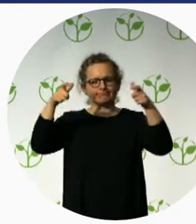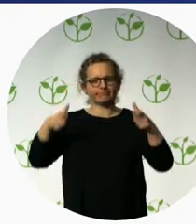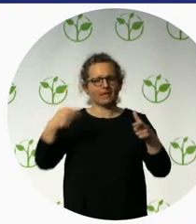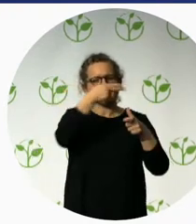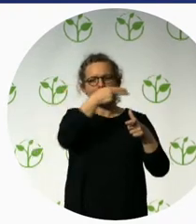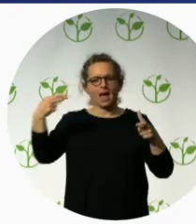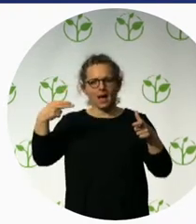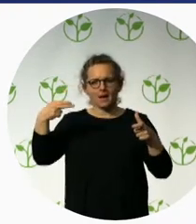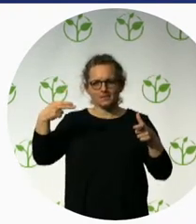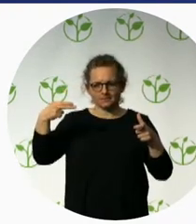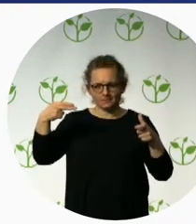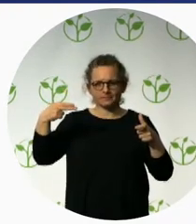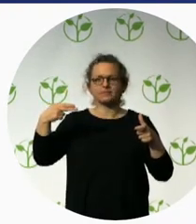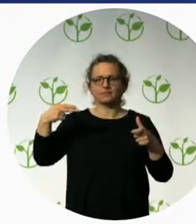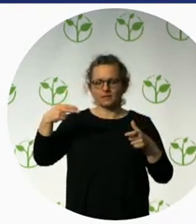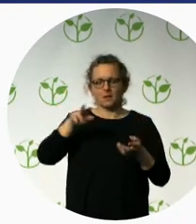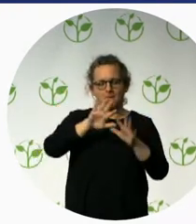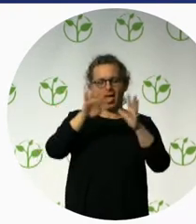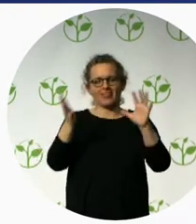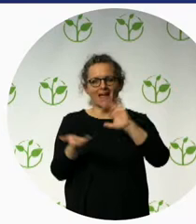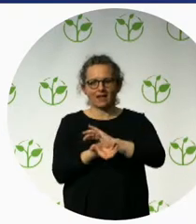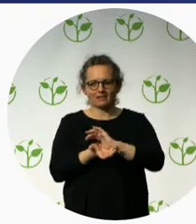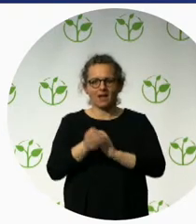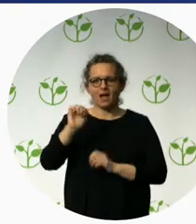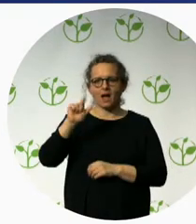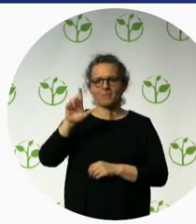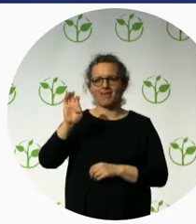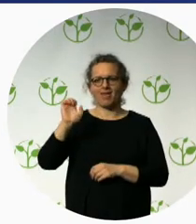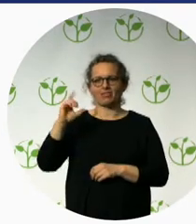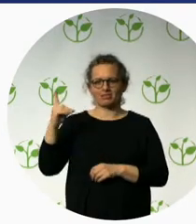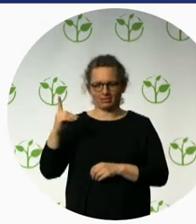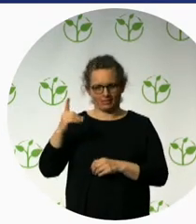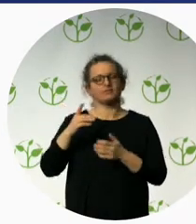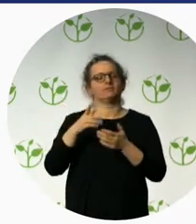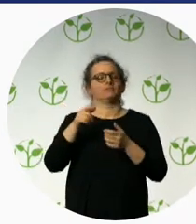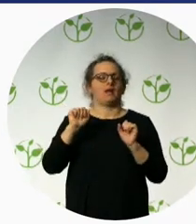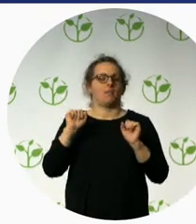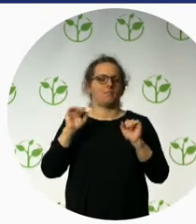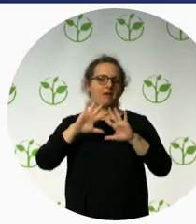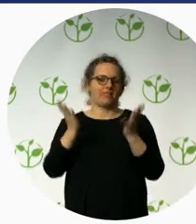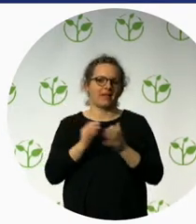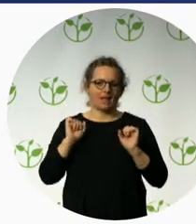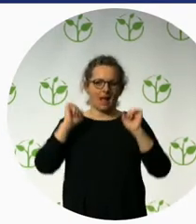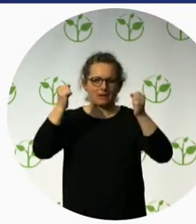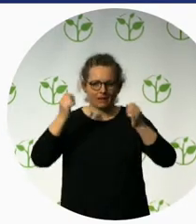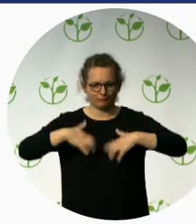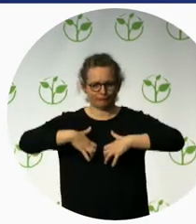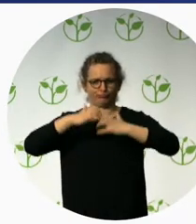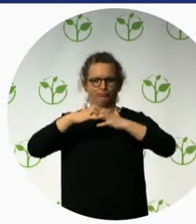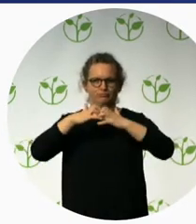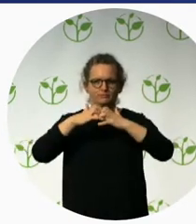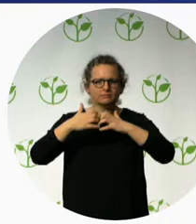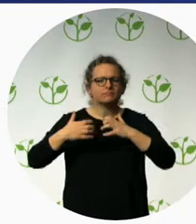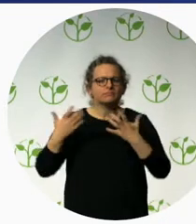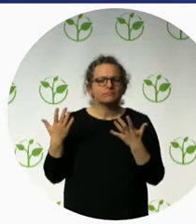with disabilities. She says she has a totally unused degree up her sleeve from university, but